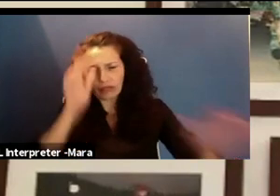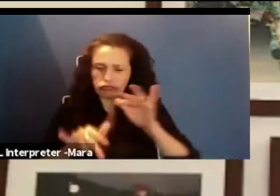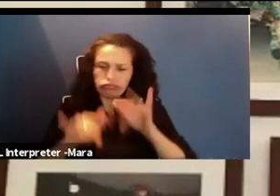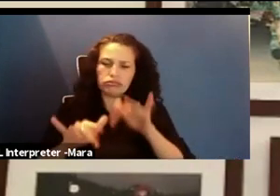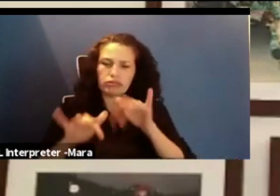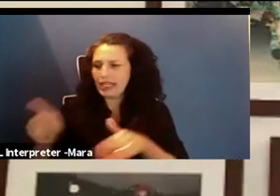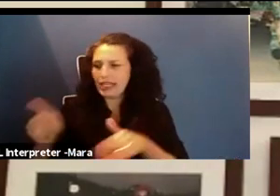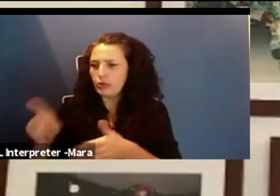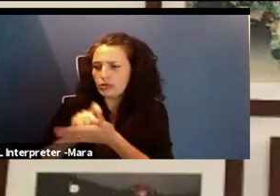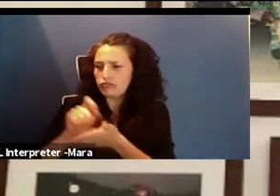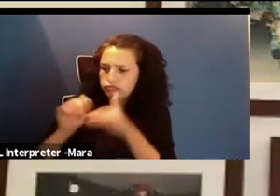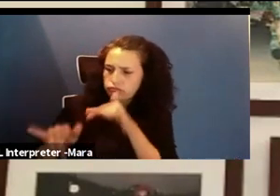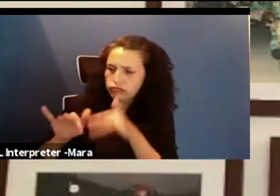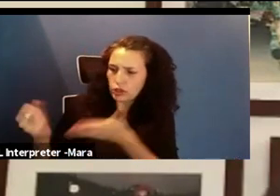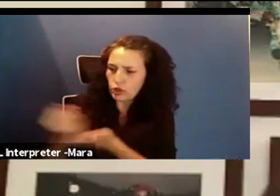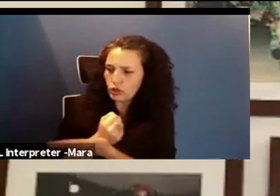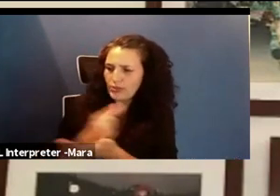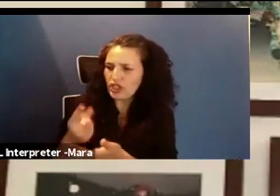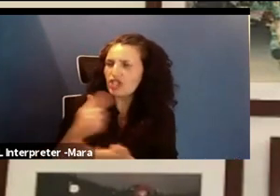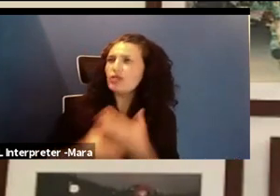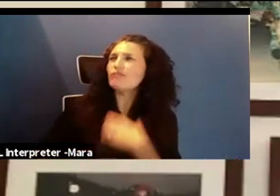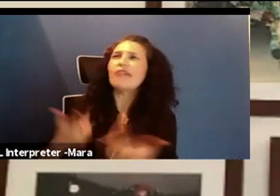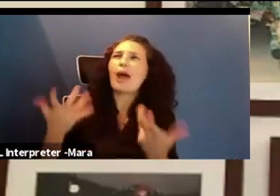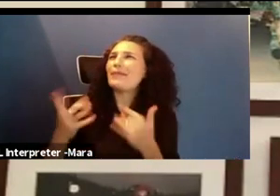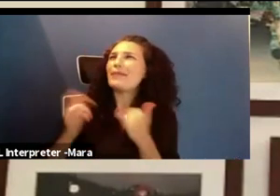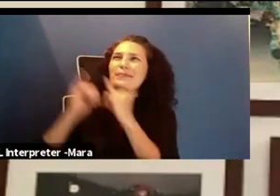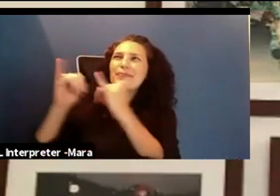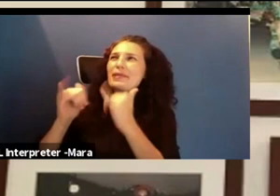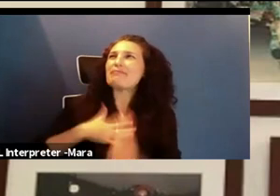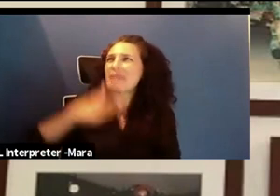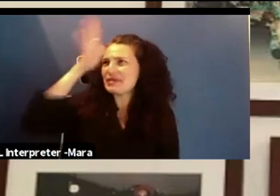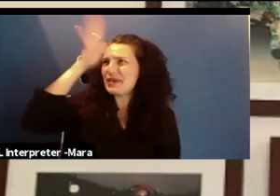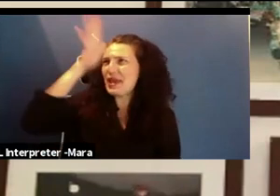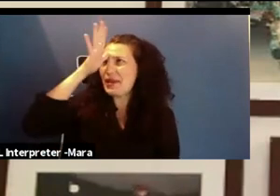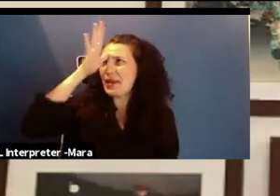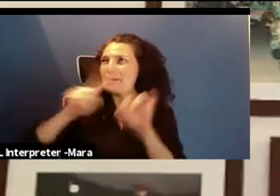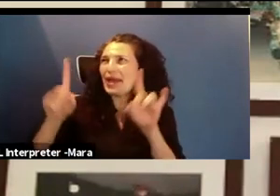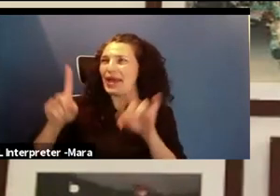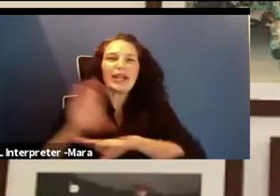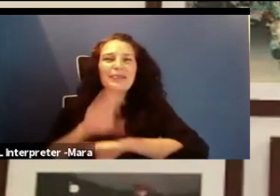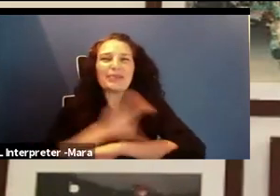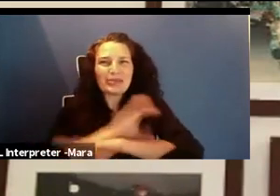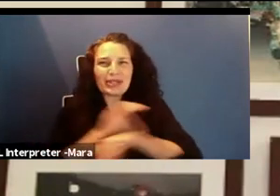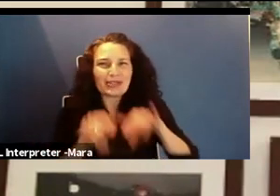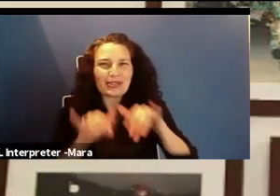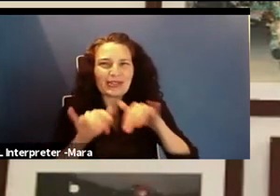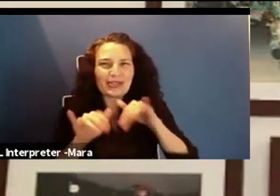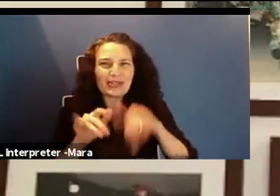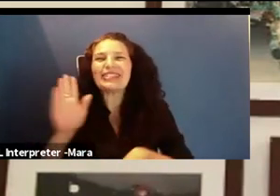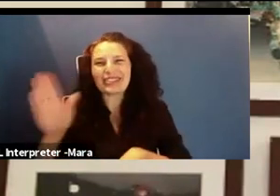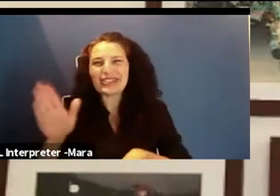And she aspired to be just like him one day and computing became her passion. So welcome